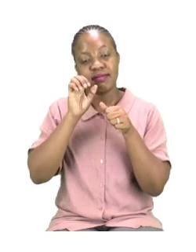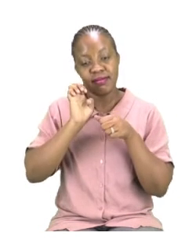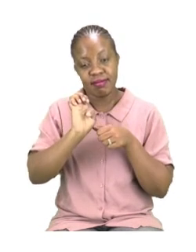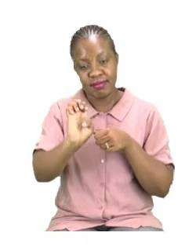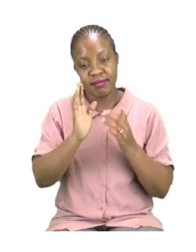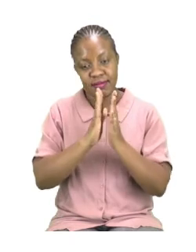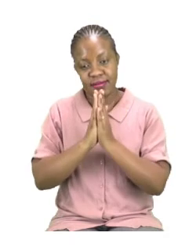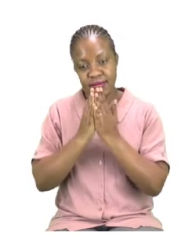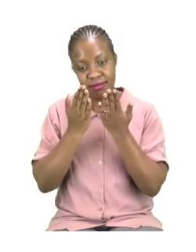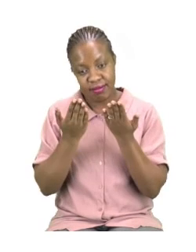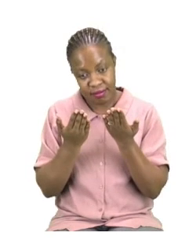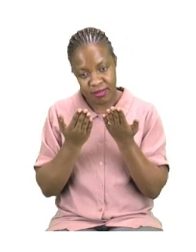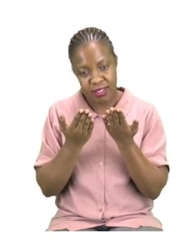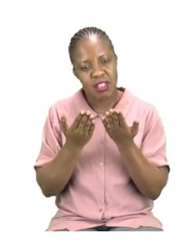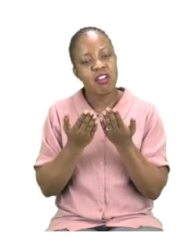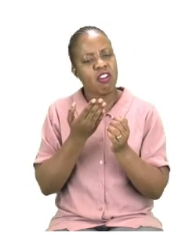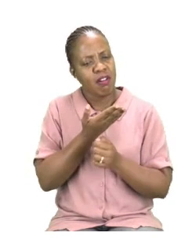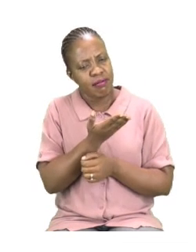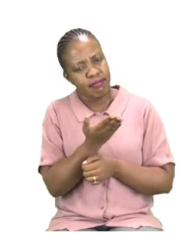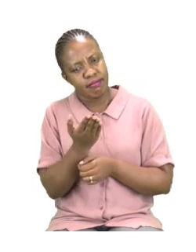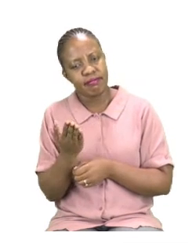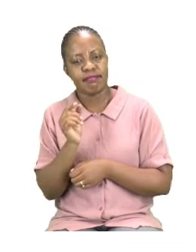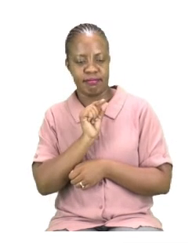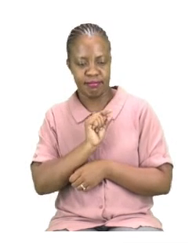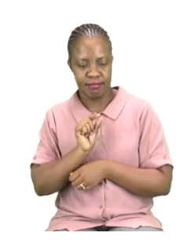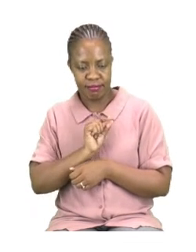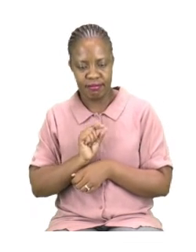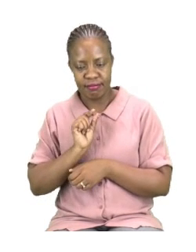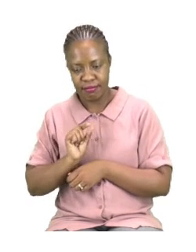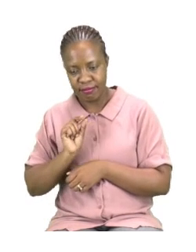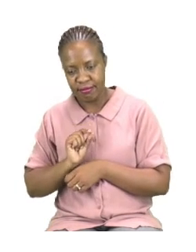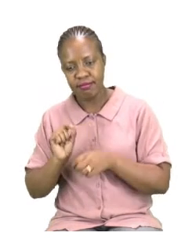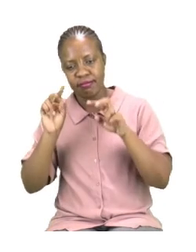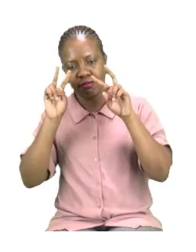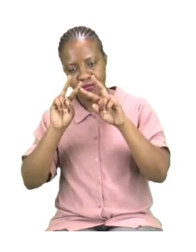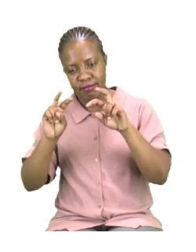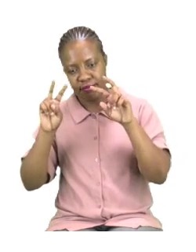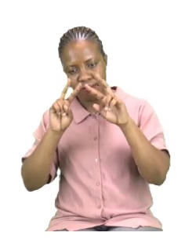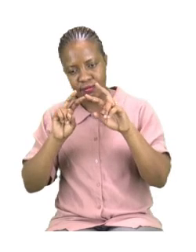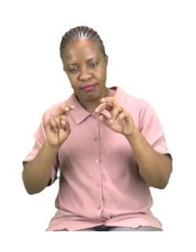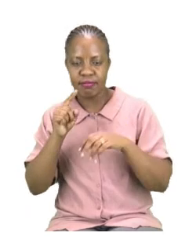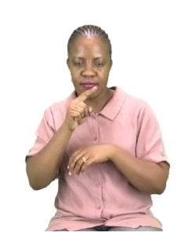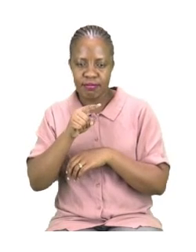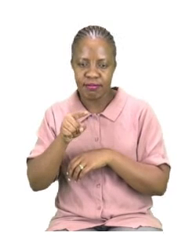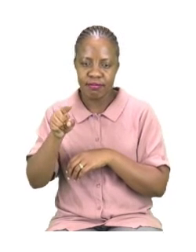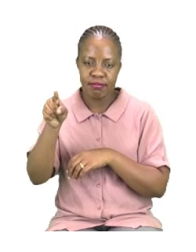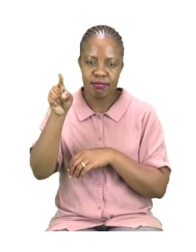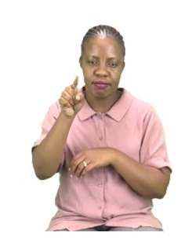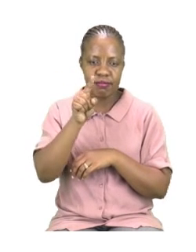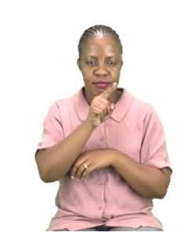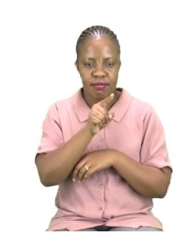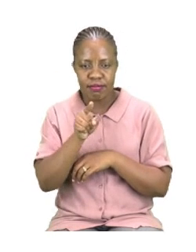to find all the words that are there. Make sure that you circle them. And when you do